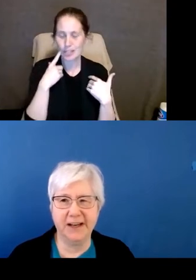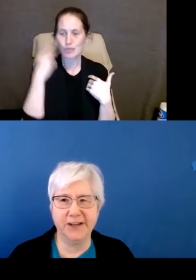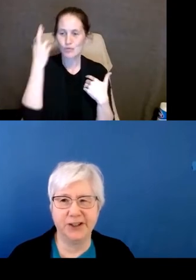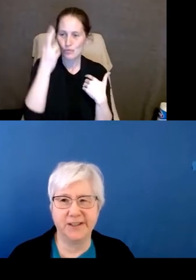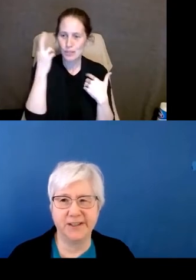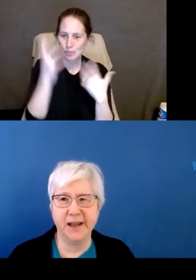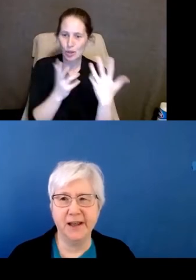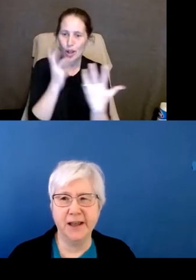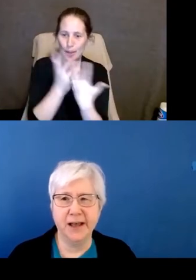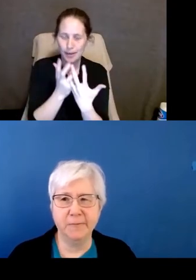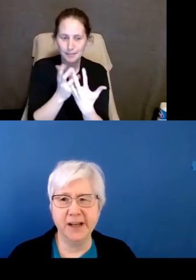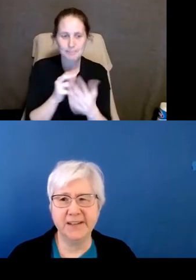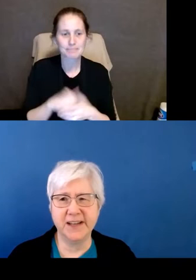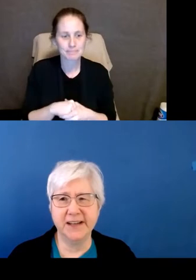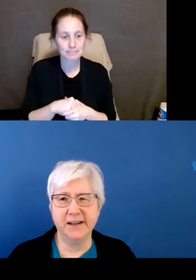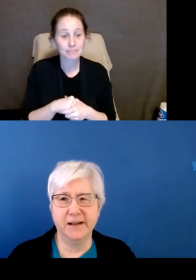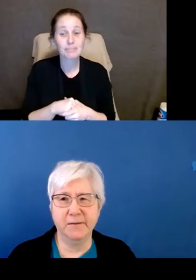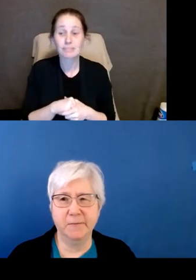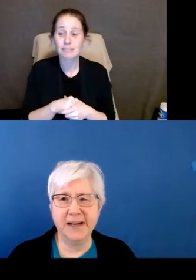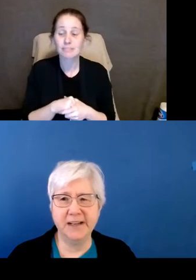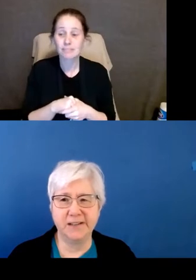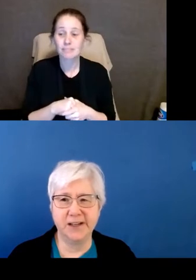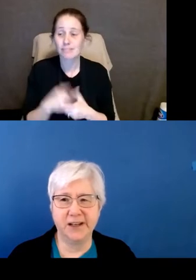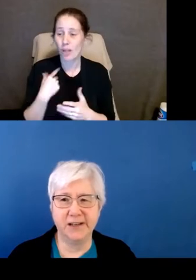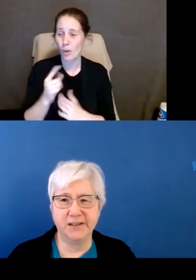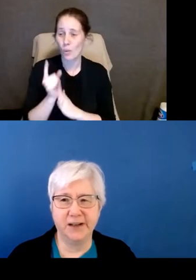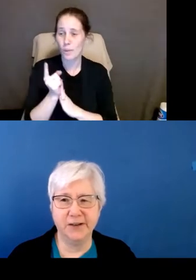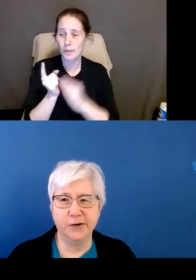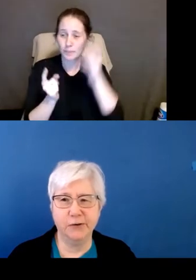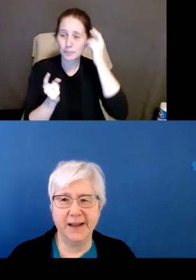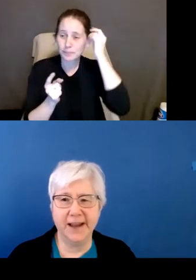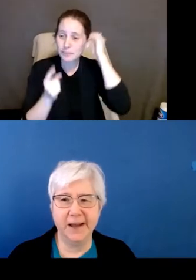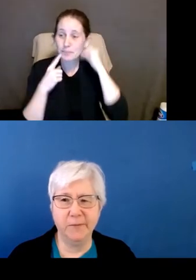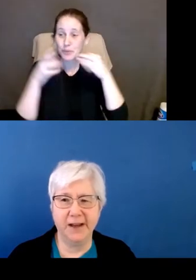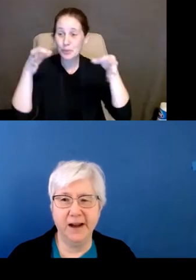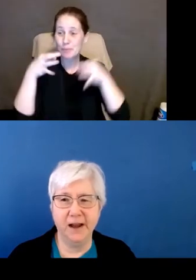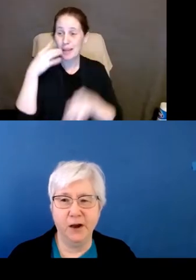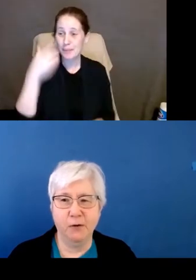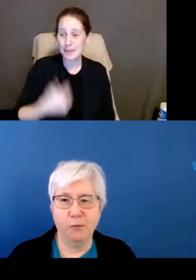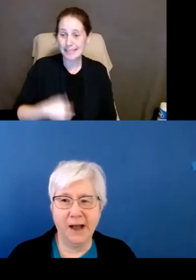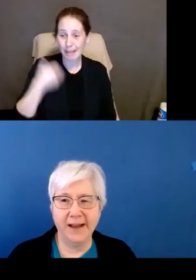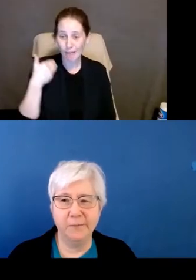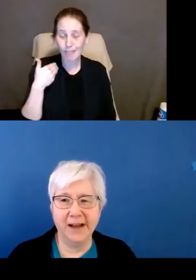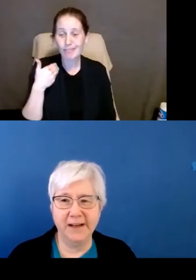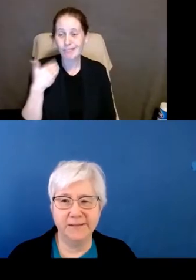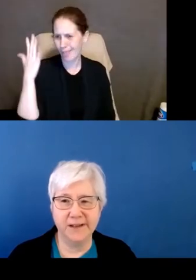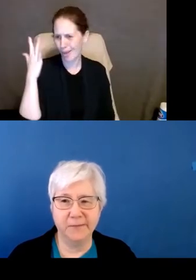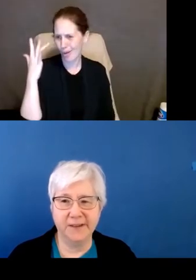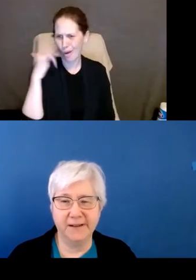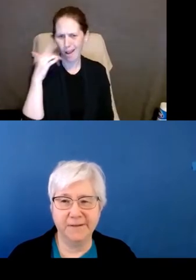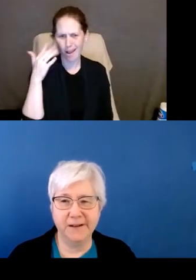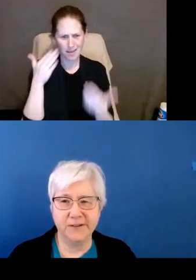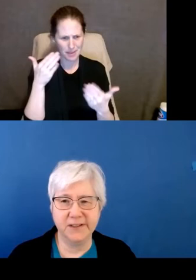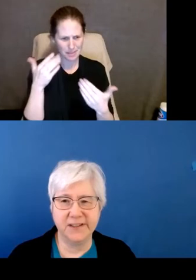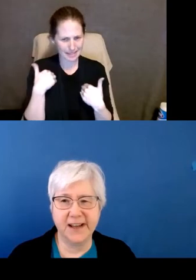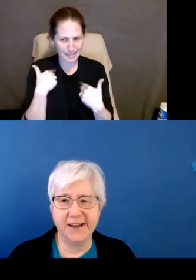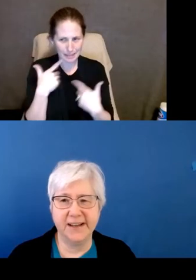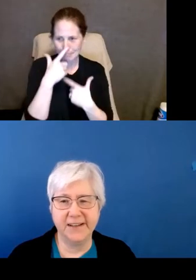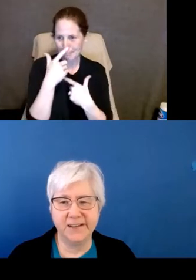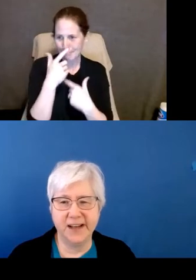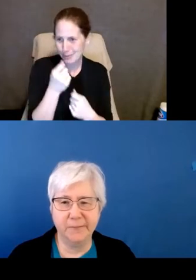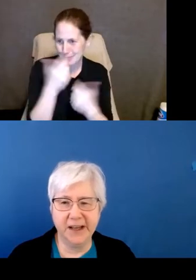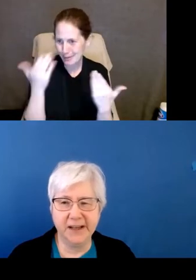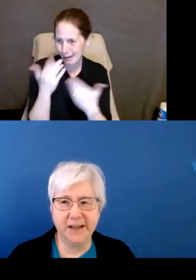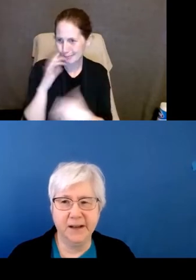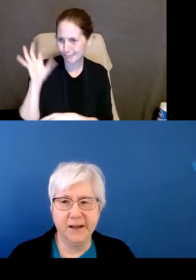accommodations. I'm going to take a minute to tell you who I am and why I might have something of interest to say